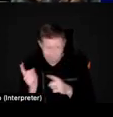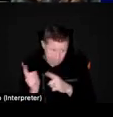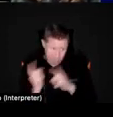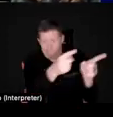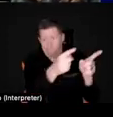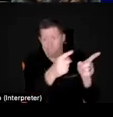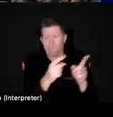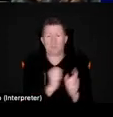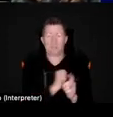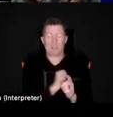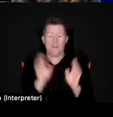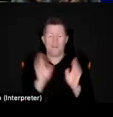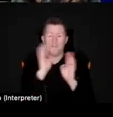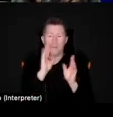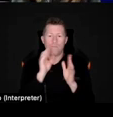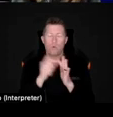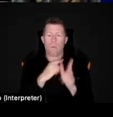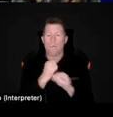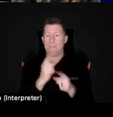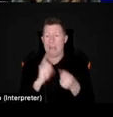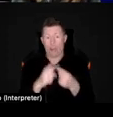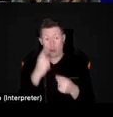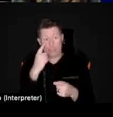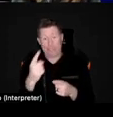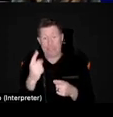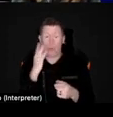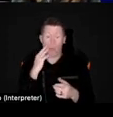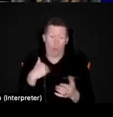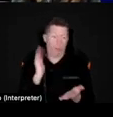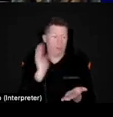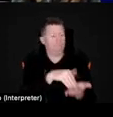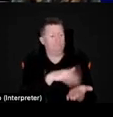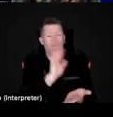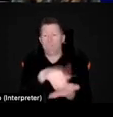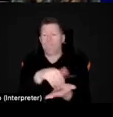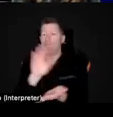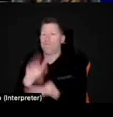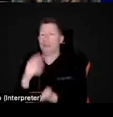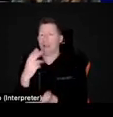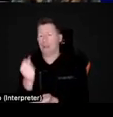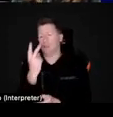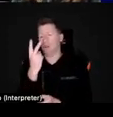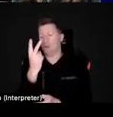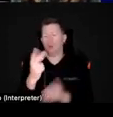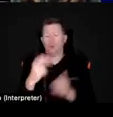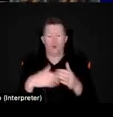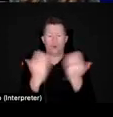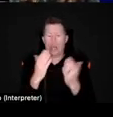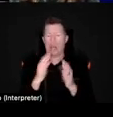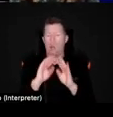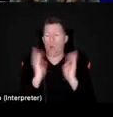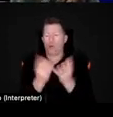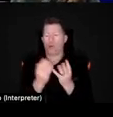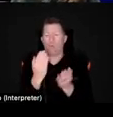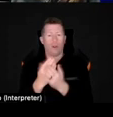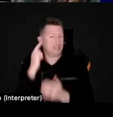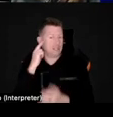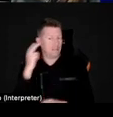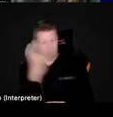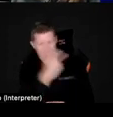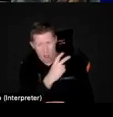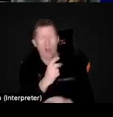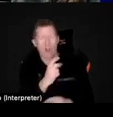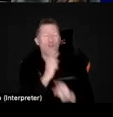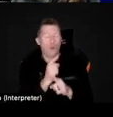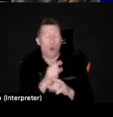to see when we're coming to a state near you to run a two-day workshop on DeafBlindness, which also touches on CVI, but